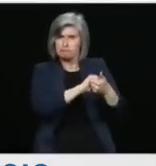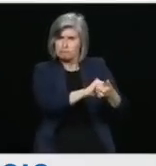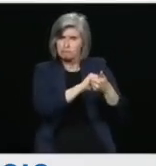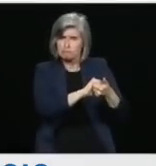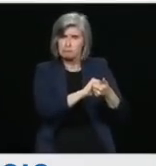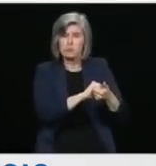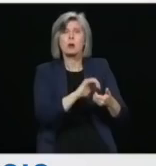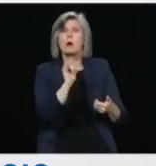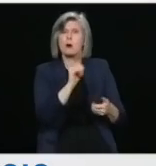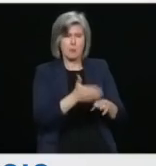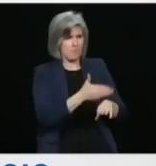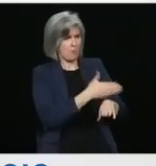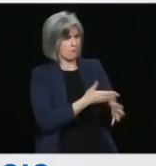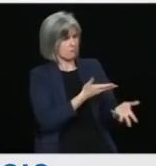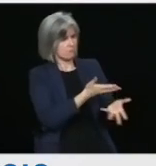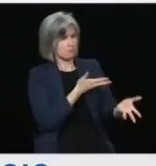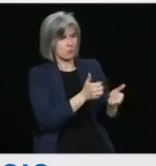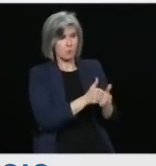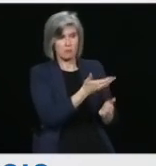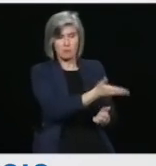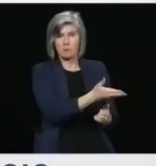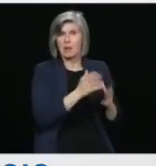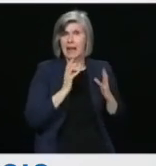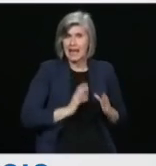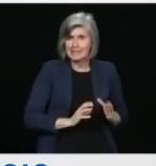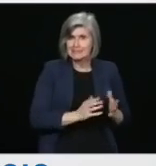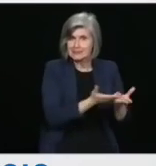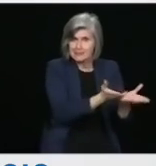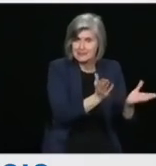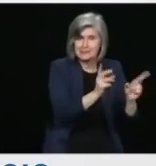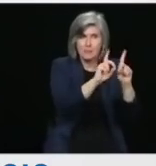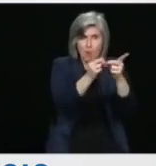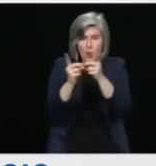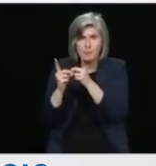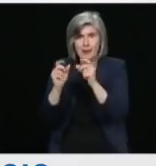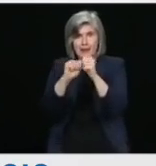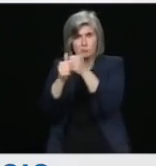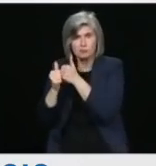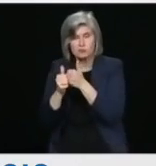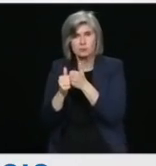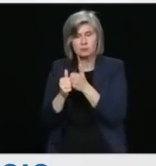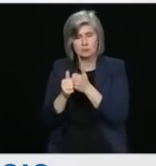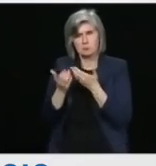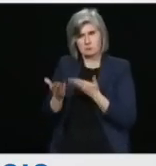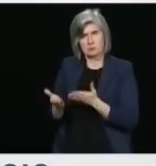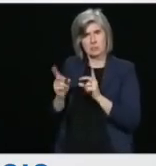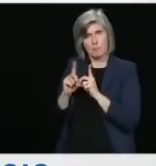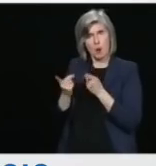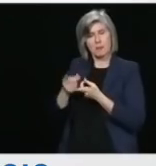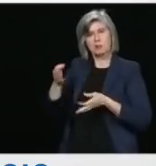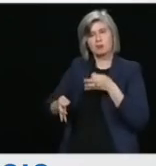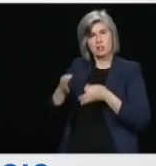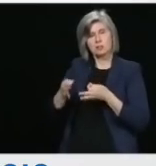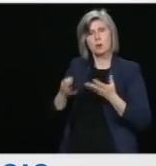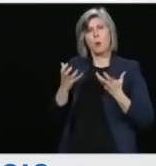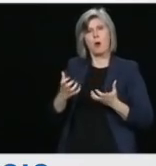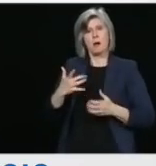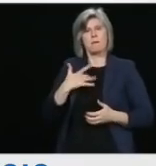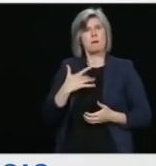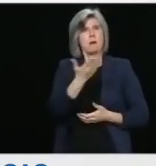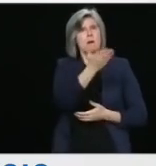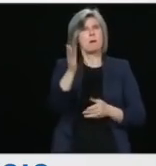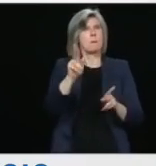and, in particular, to ensure that we are worthy of the public's confidence in this area. I hope that this decision and